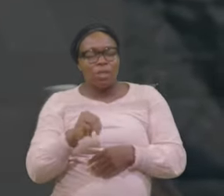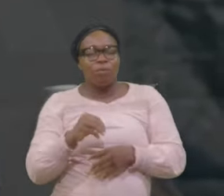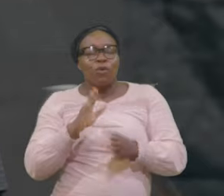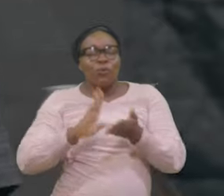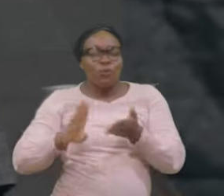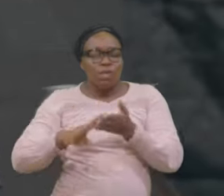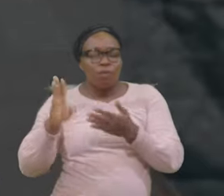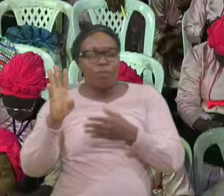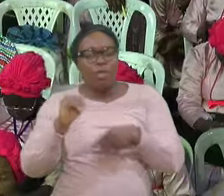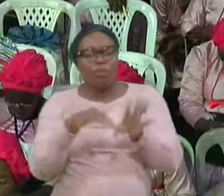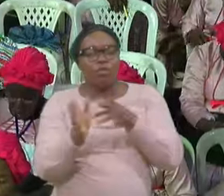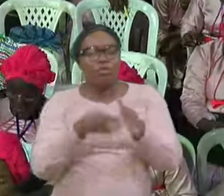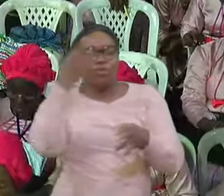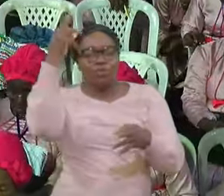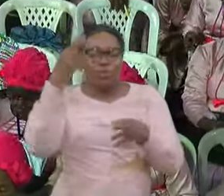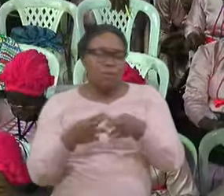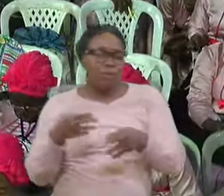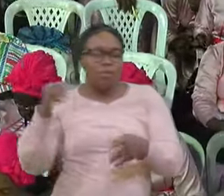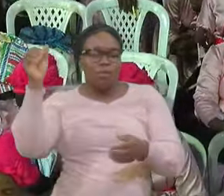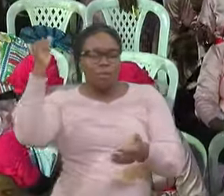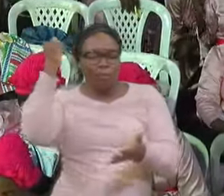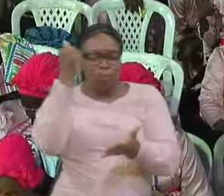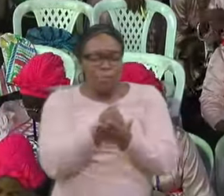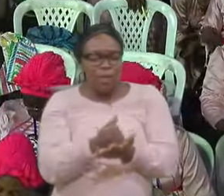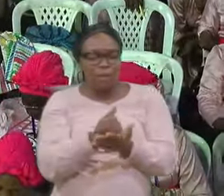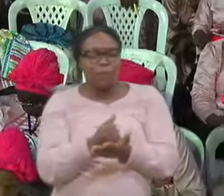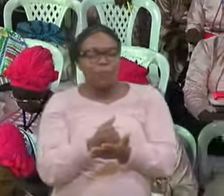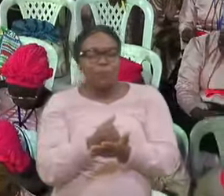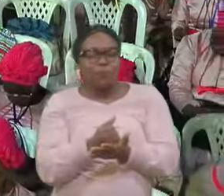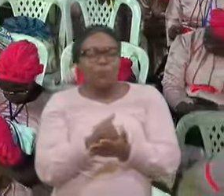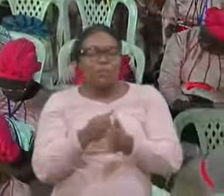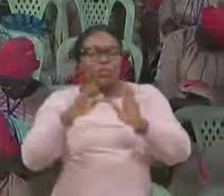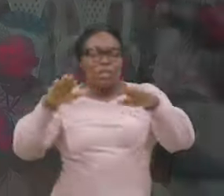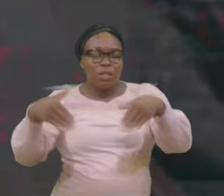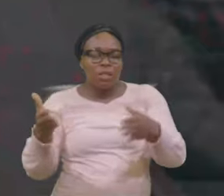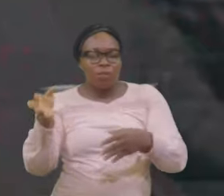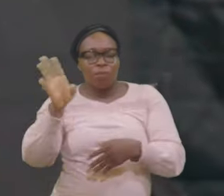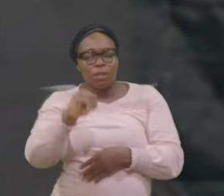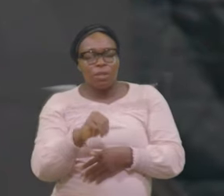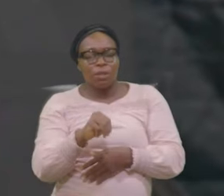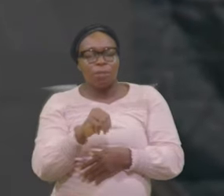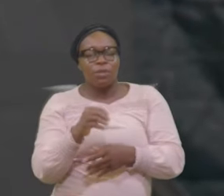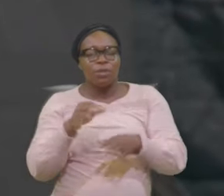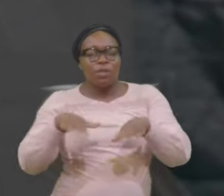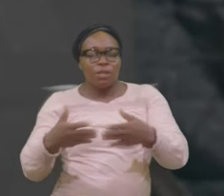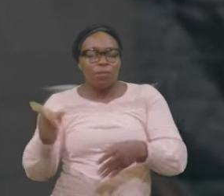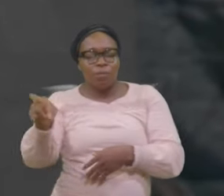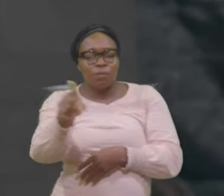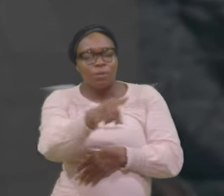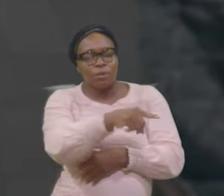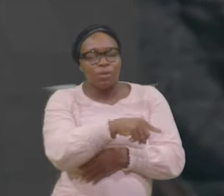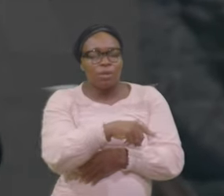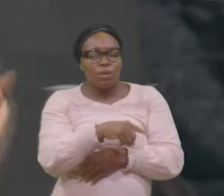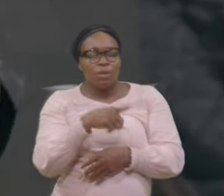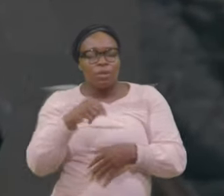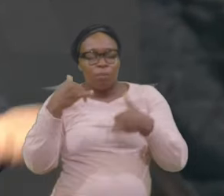Jesus Name Give them A present Day Salvation